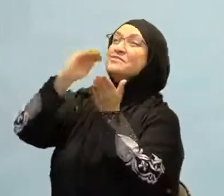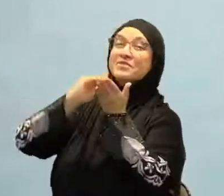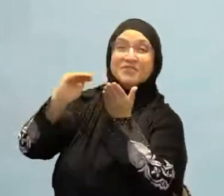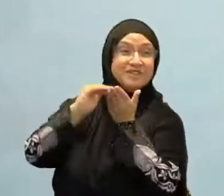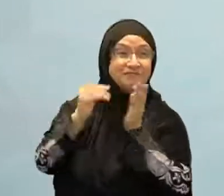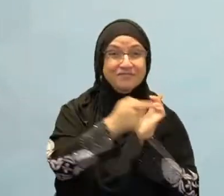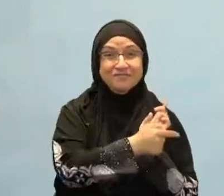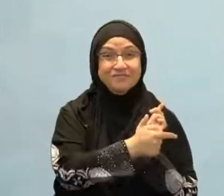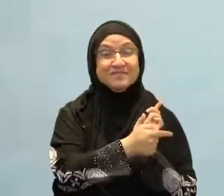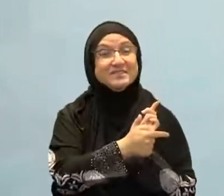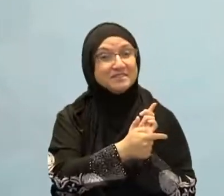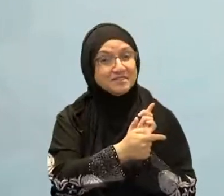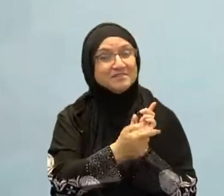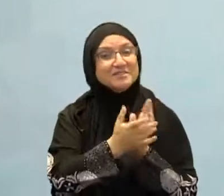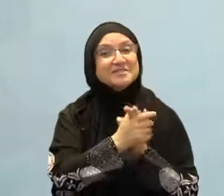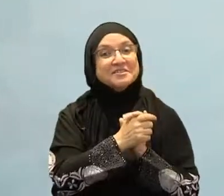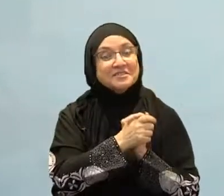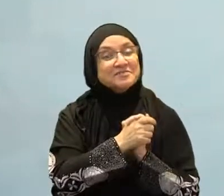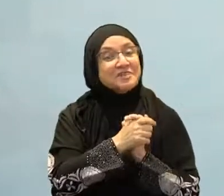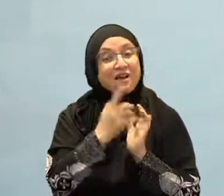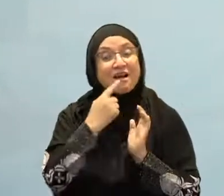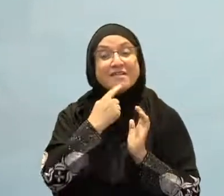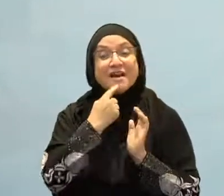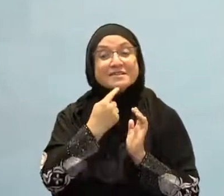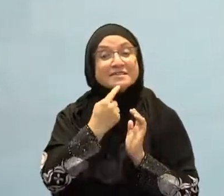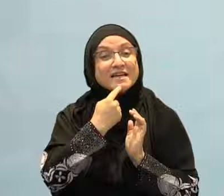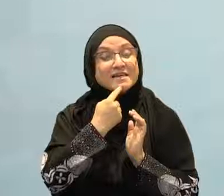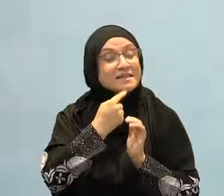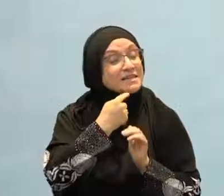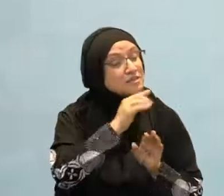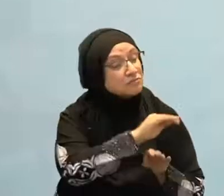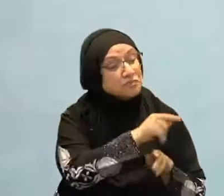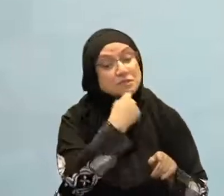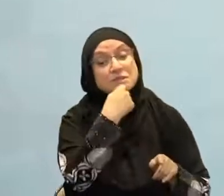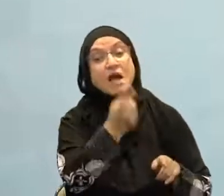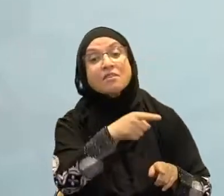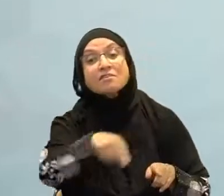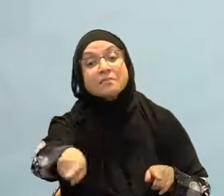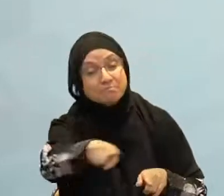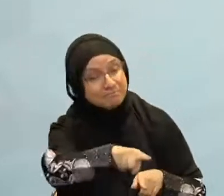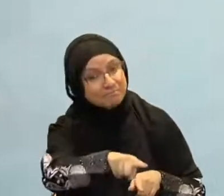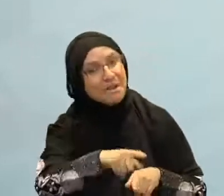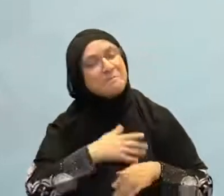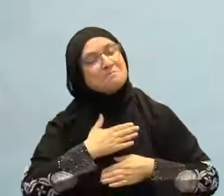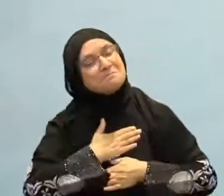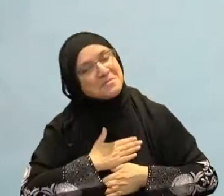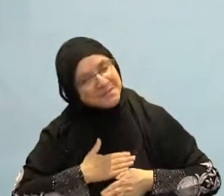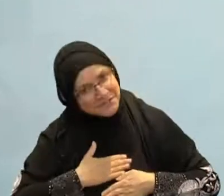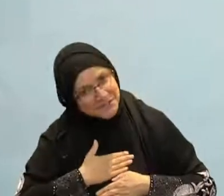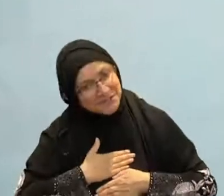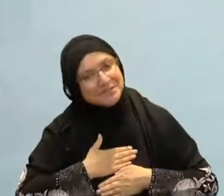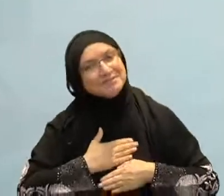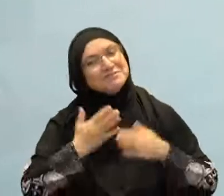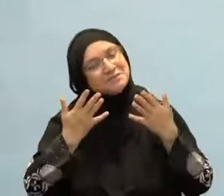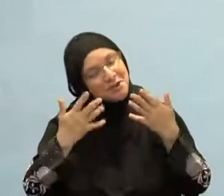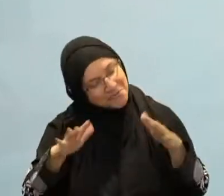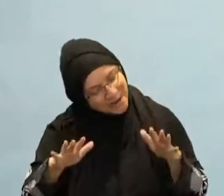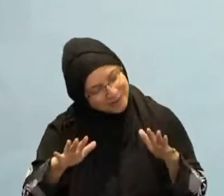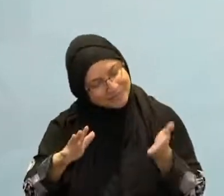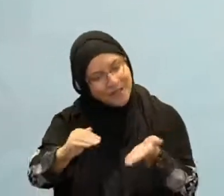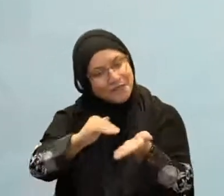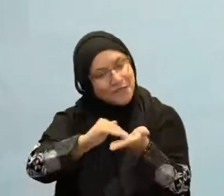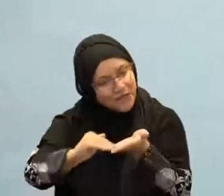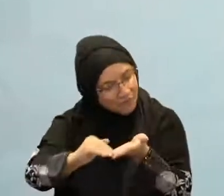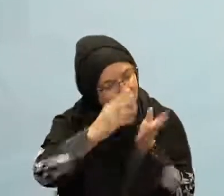and forgiven that person. That's your time to get close to Allah and ask Allah for sins. That sin that's wearing you down, that sin that's bearing on your conscience,